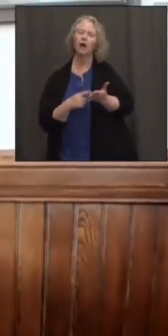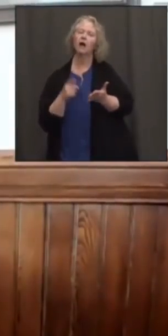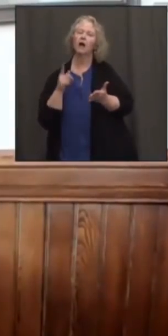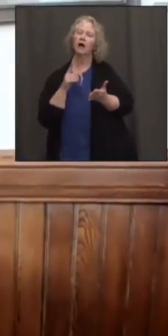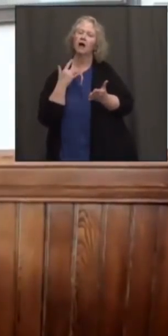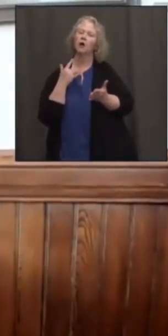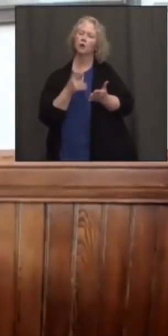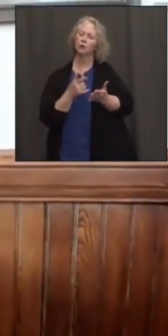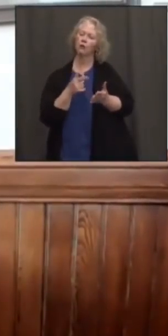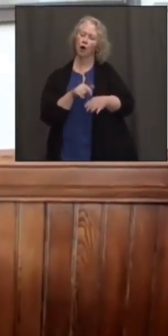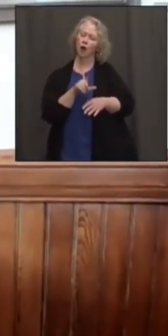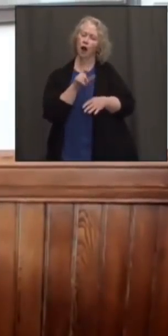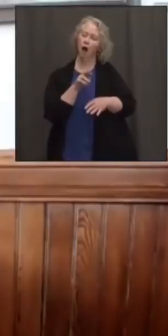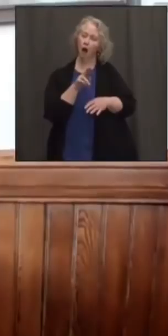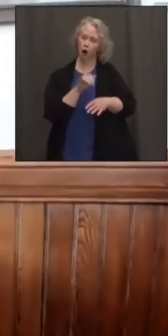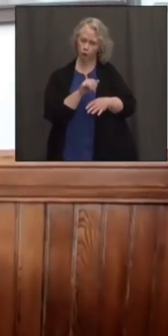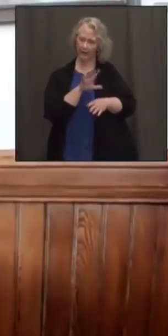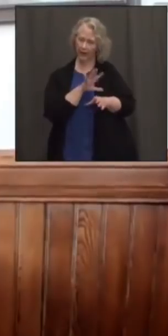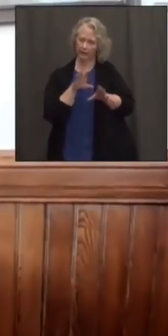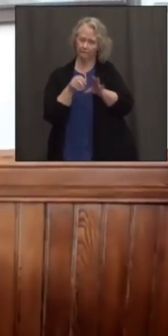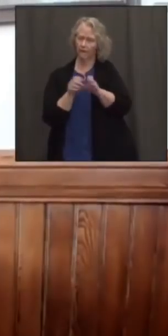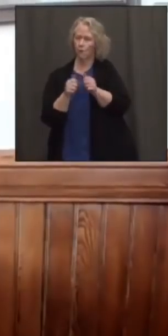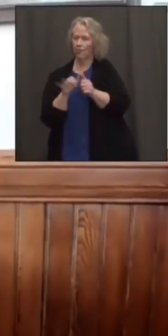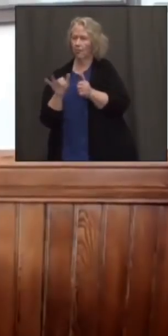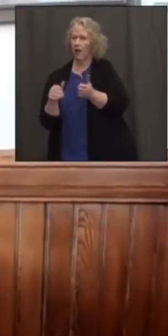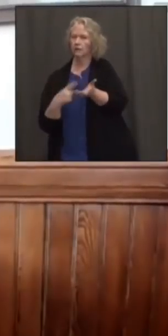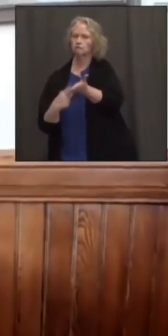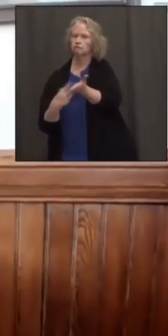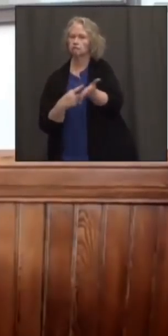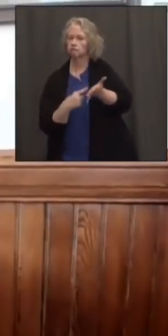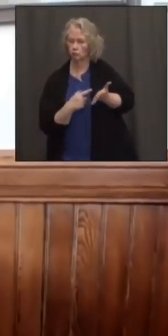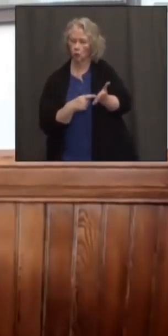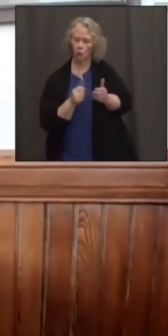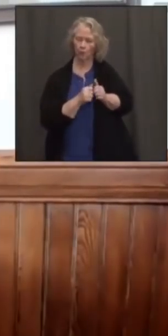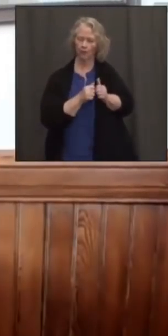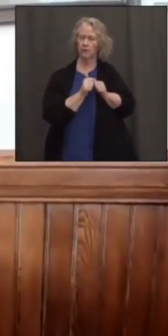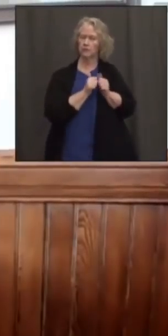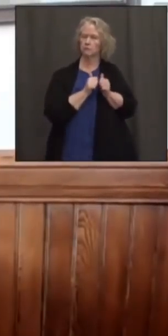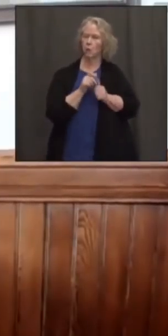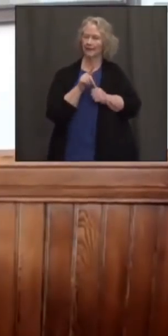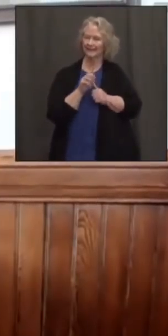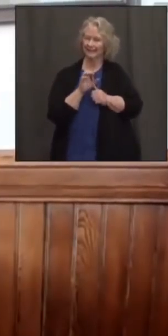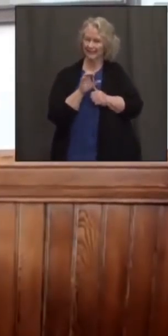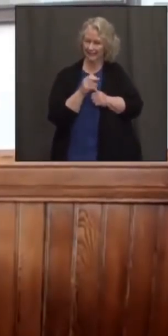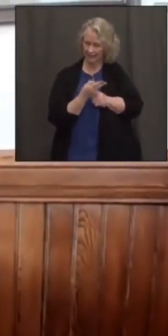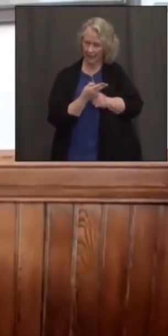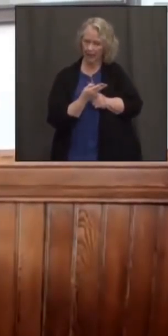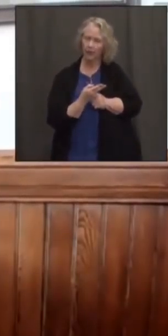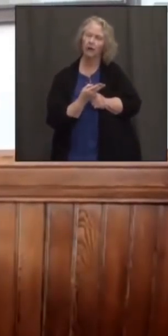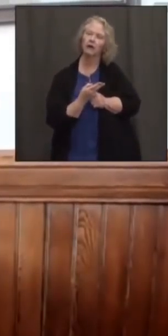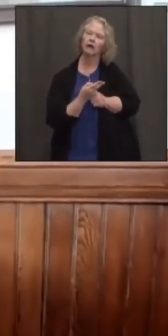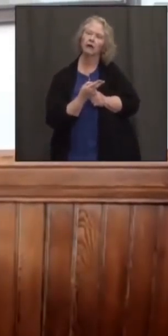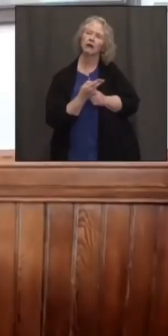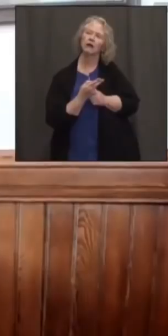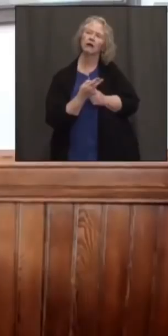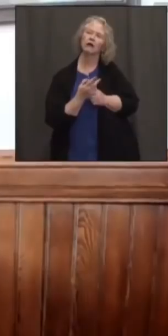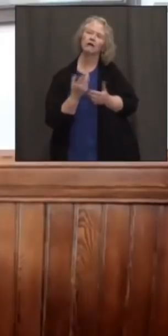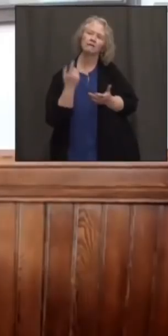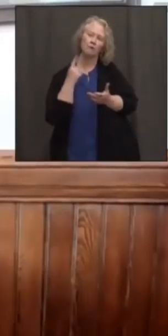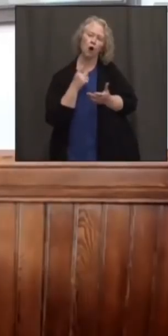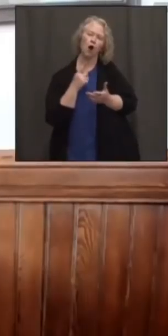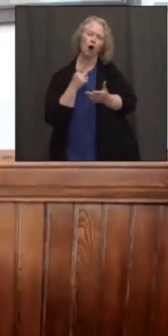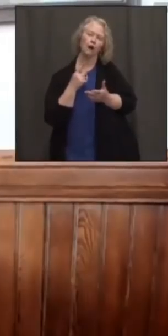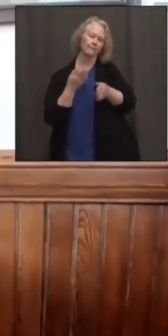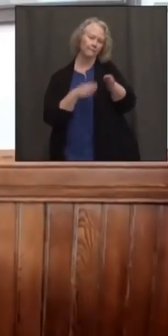enter into negotiations and discussions with Sport Tech as it deals with having sports betting